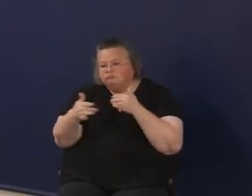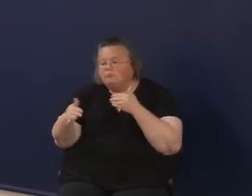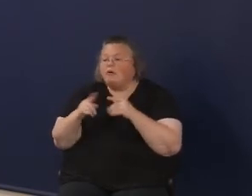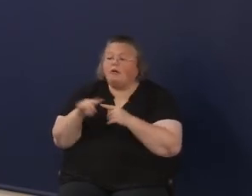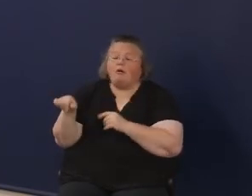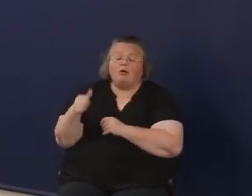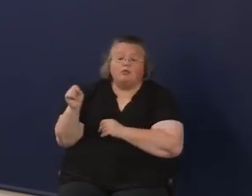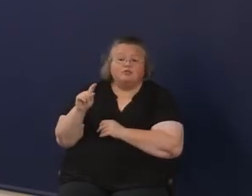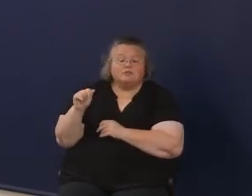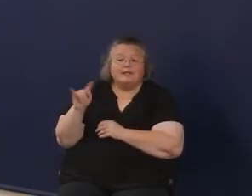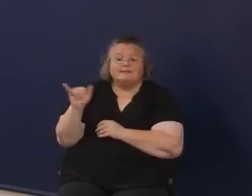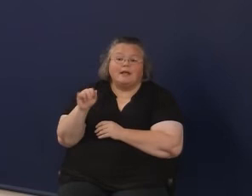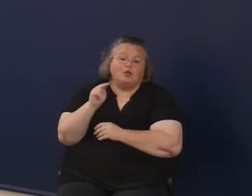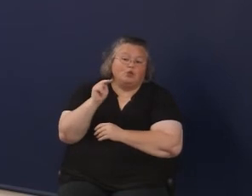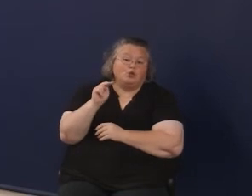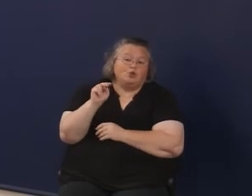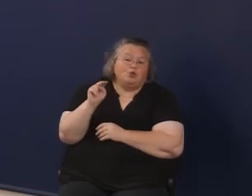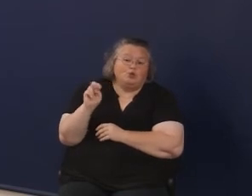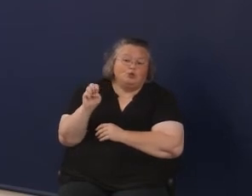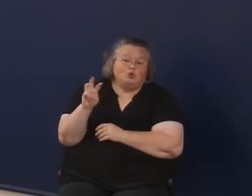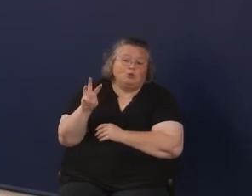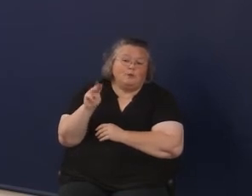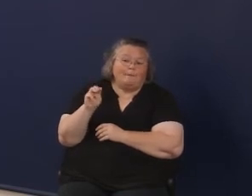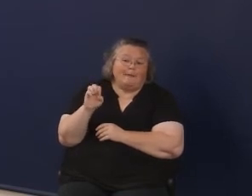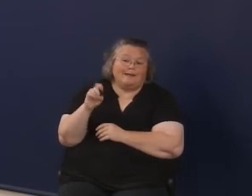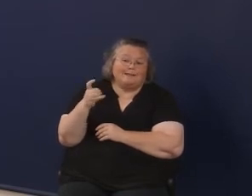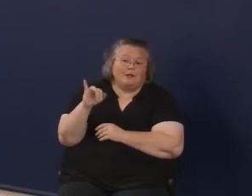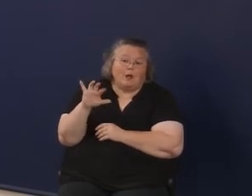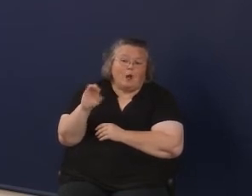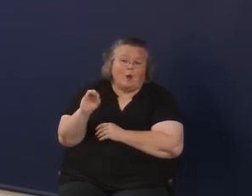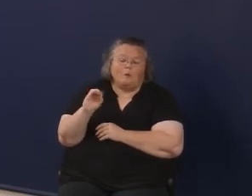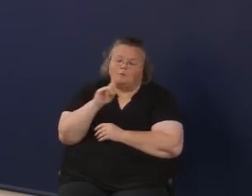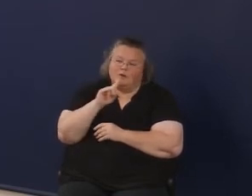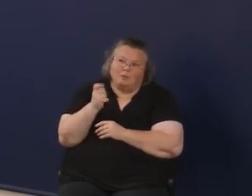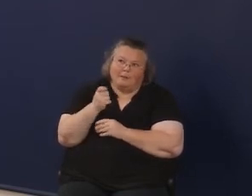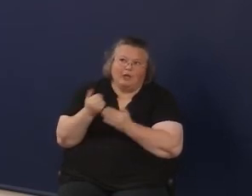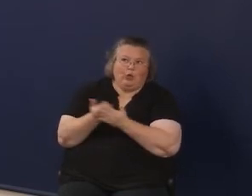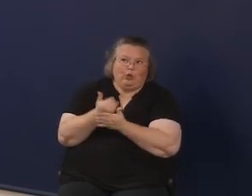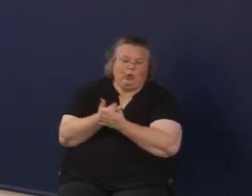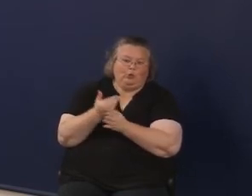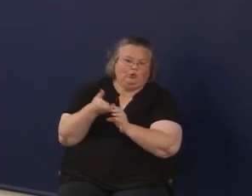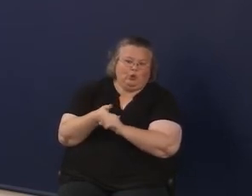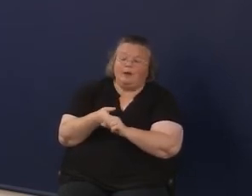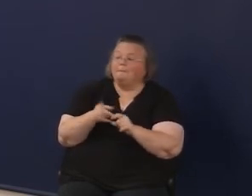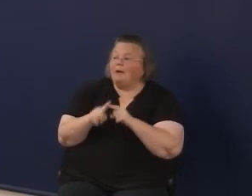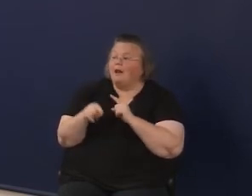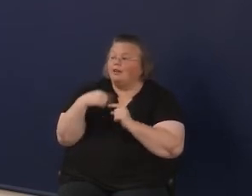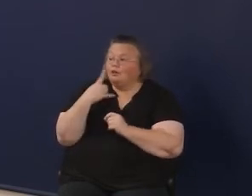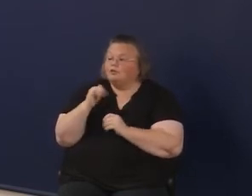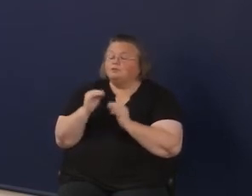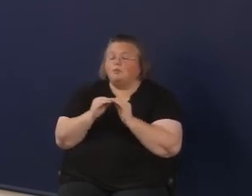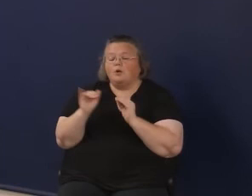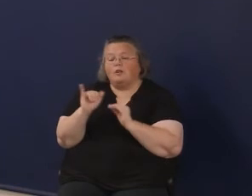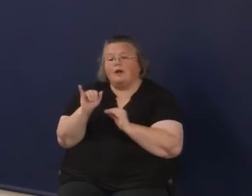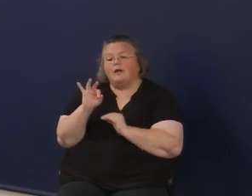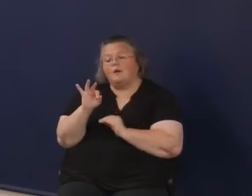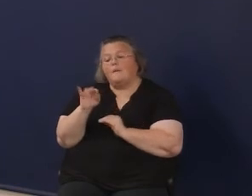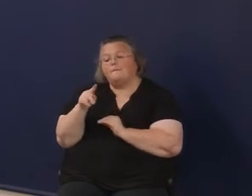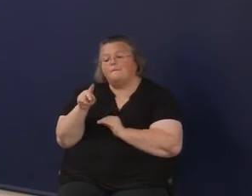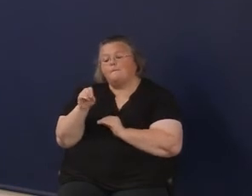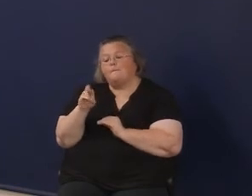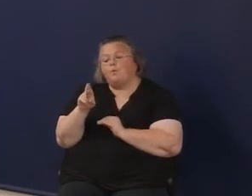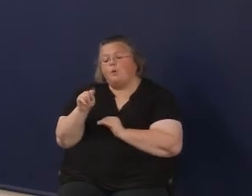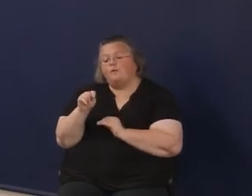Other states like New Mexico, a little newer to it. But that's what it's looking like. It's looking more like portfolios